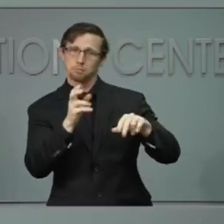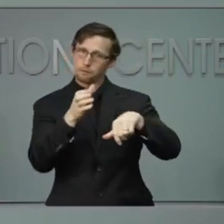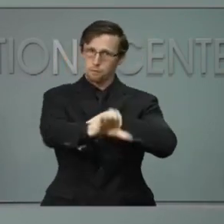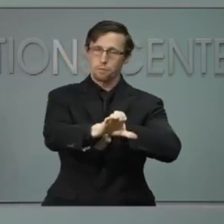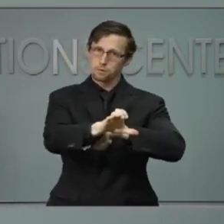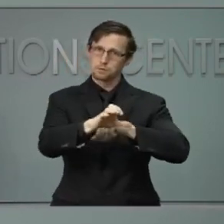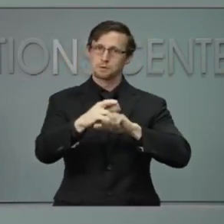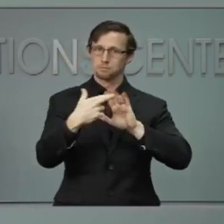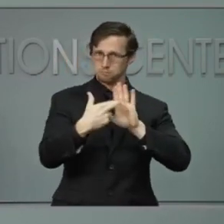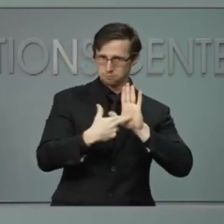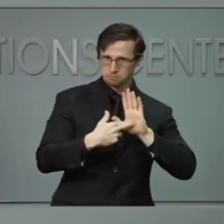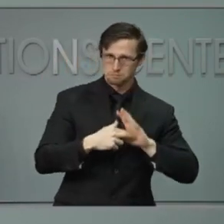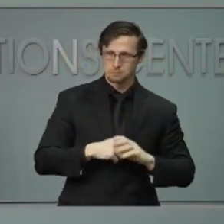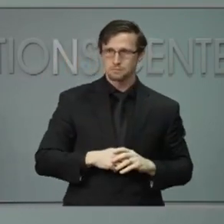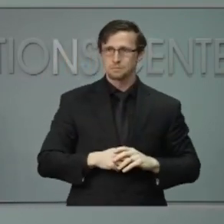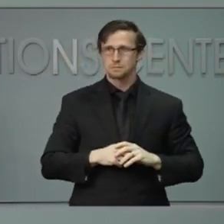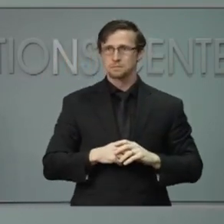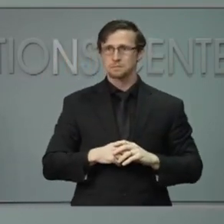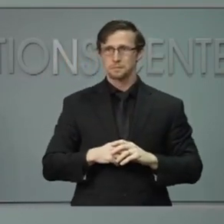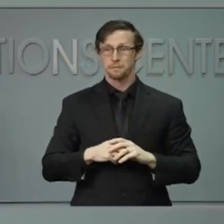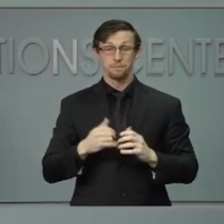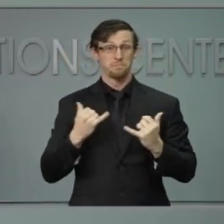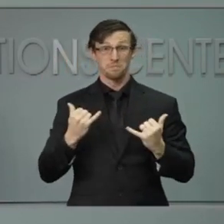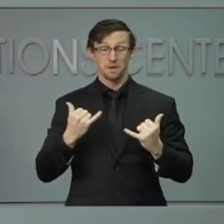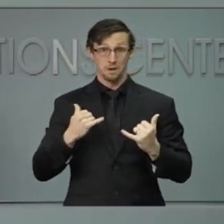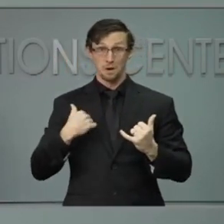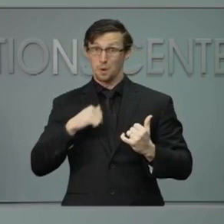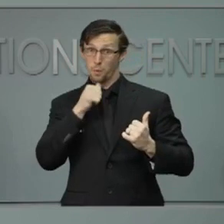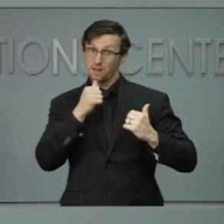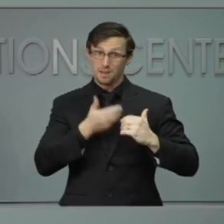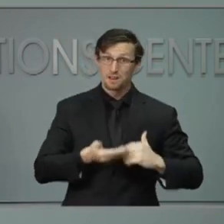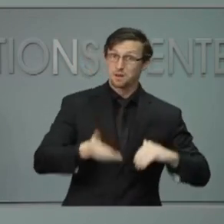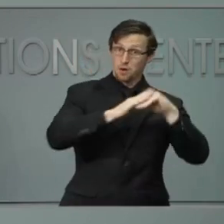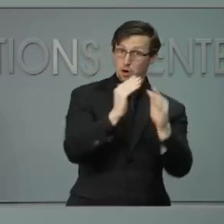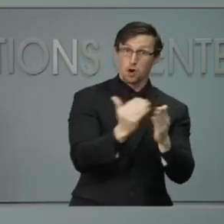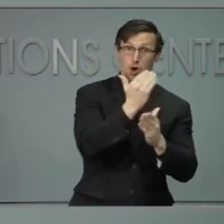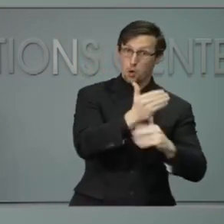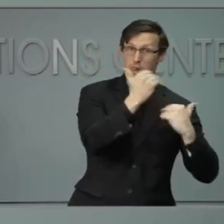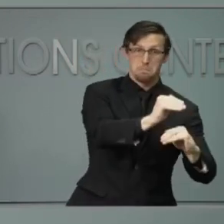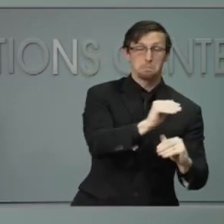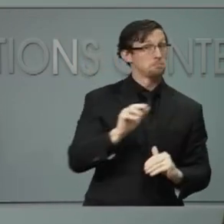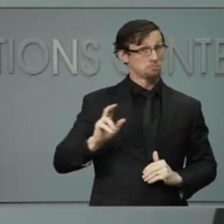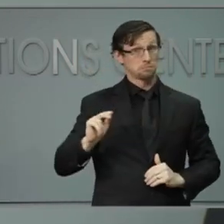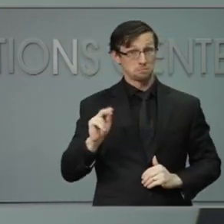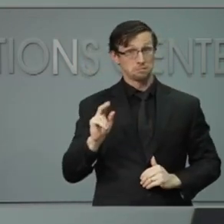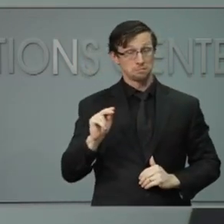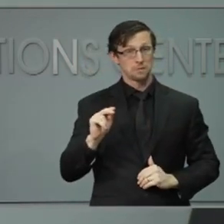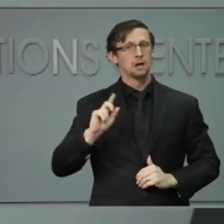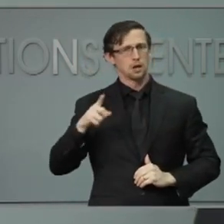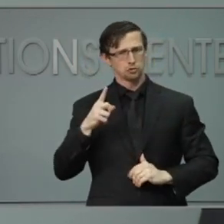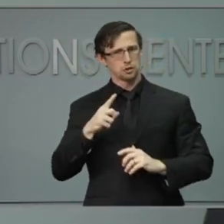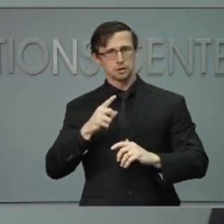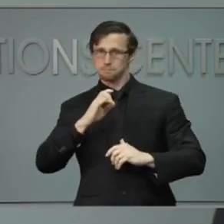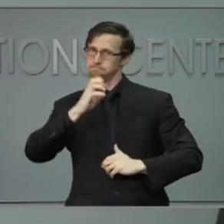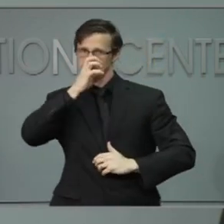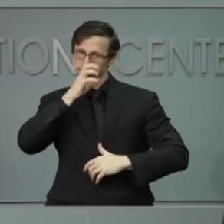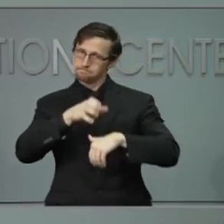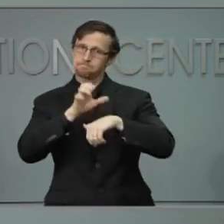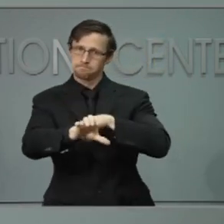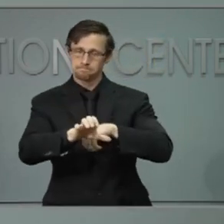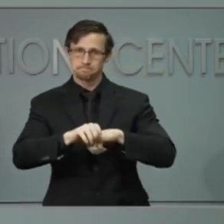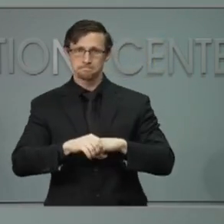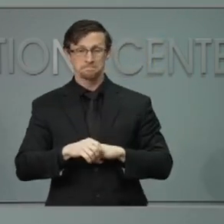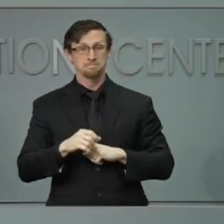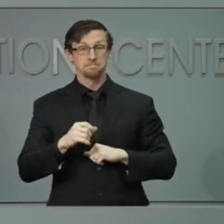this time, we did not add any additional restrictions. But we enacted a penalty for